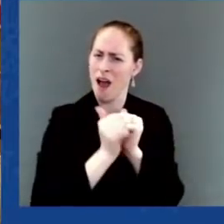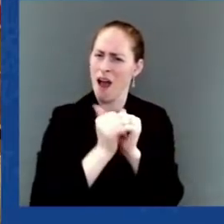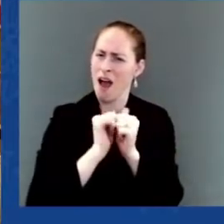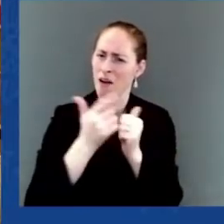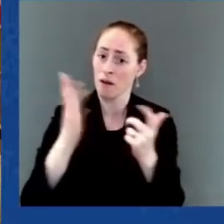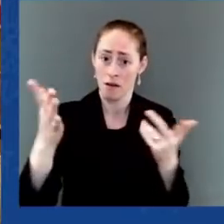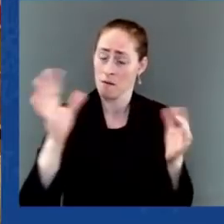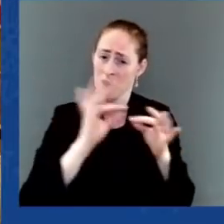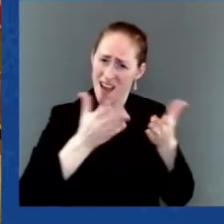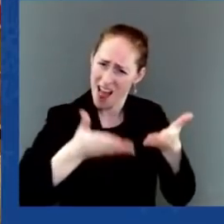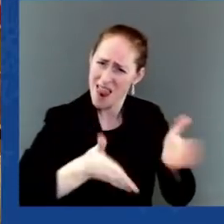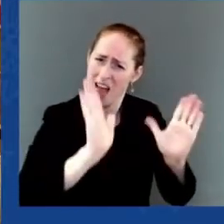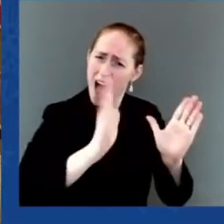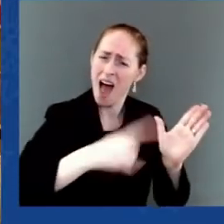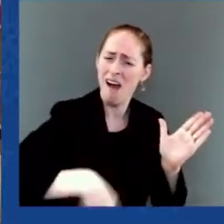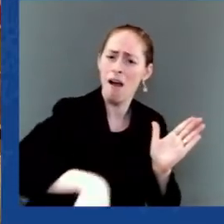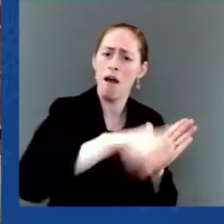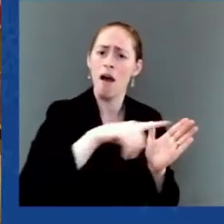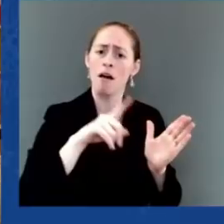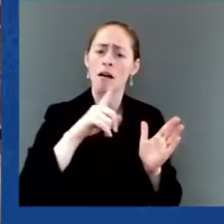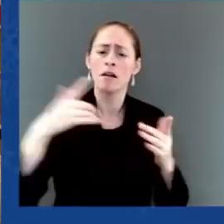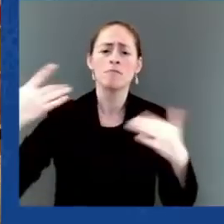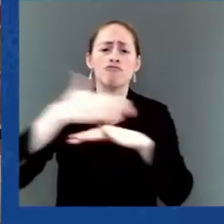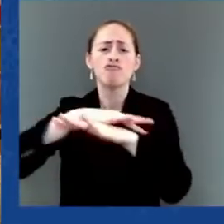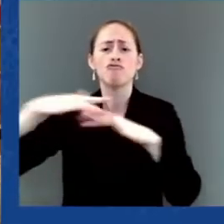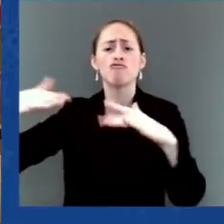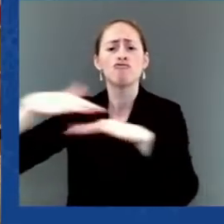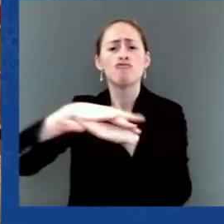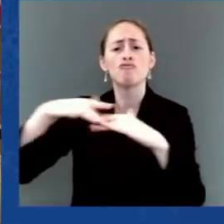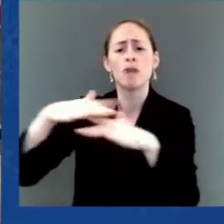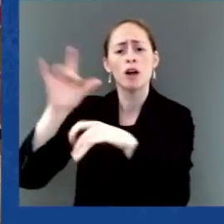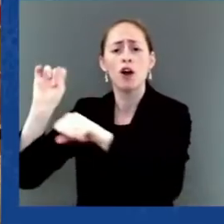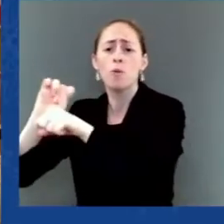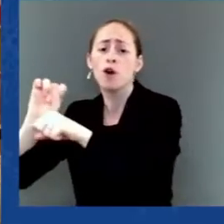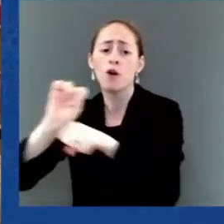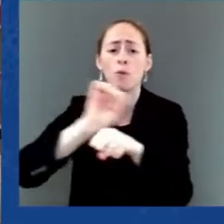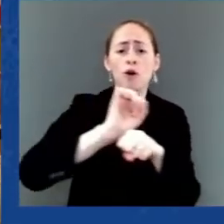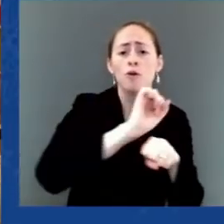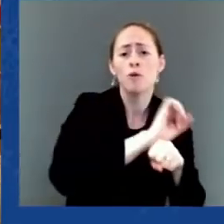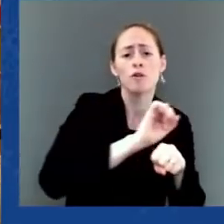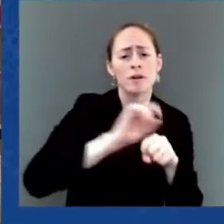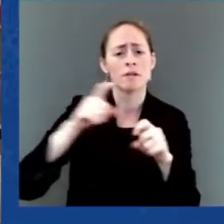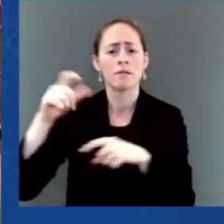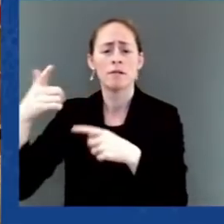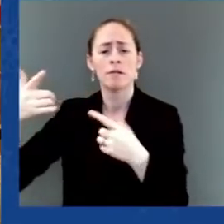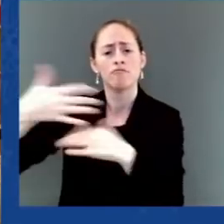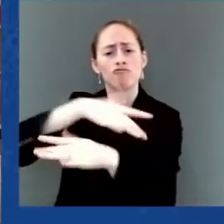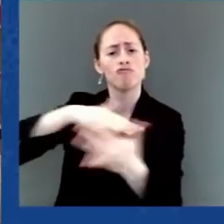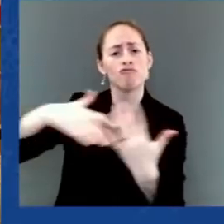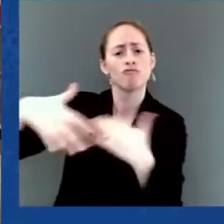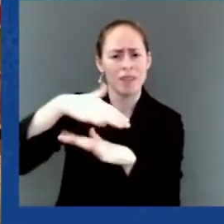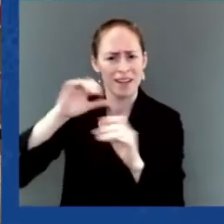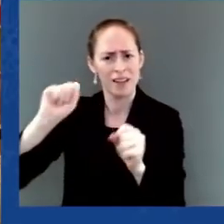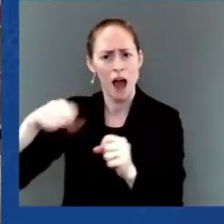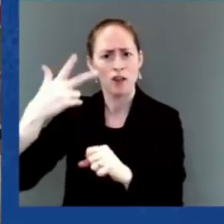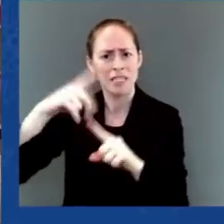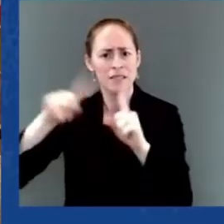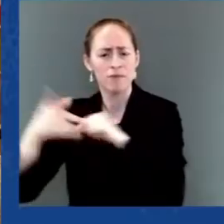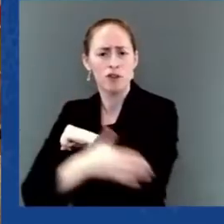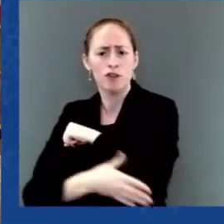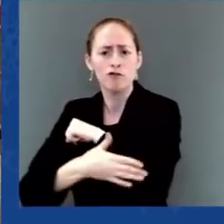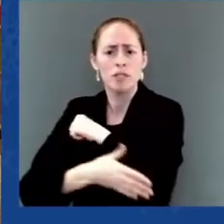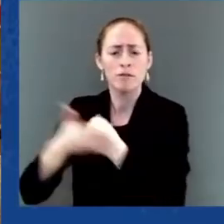Why not study the workforce demand, the labor demand, and open